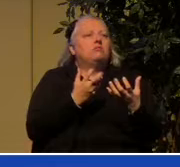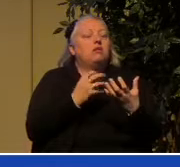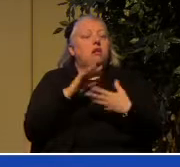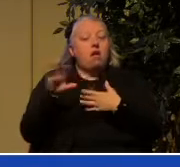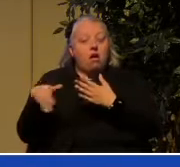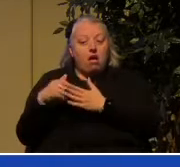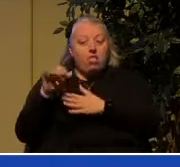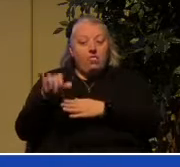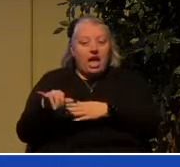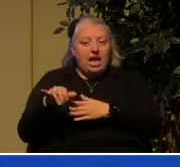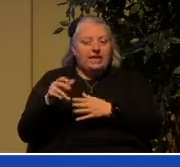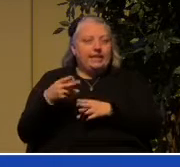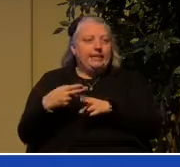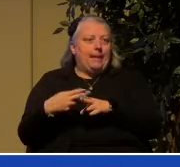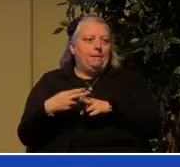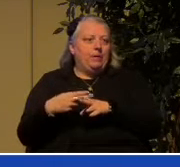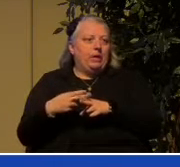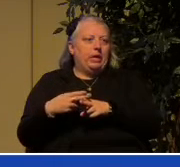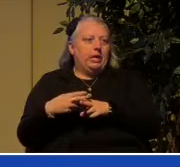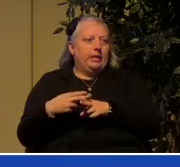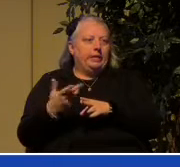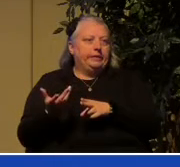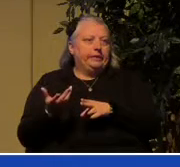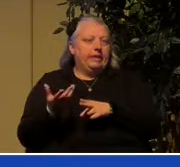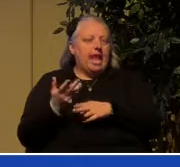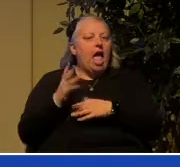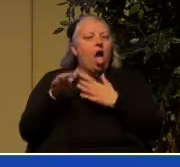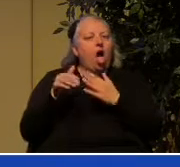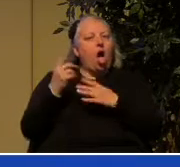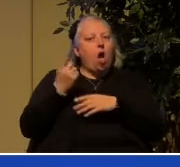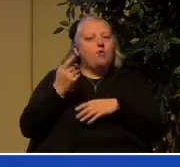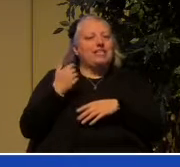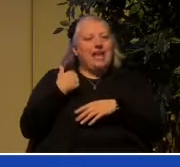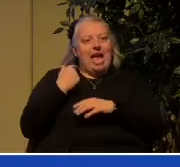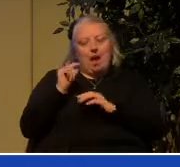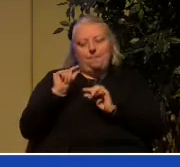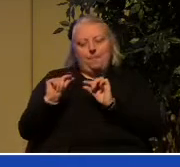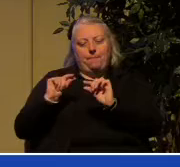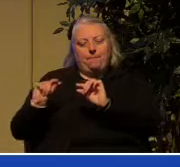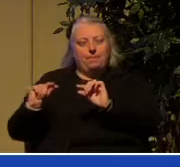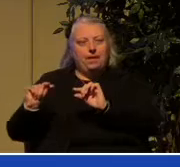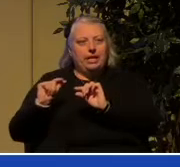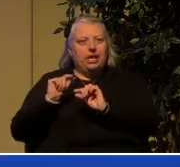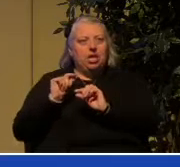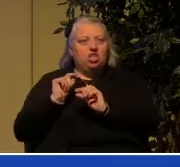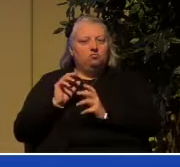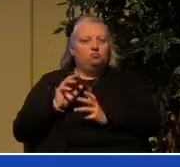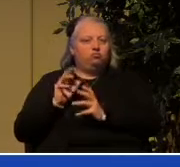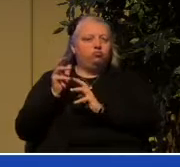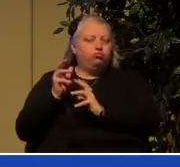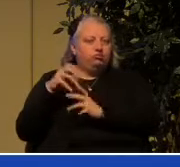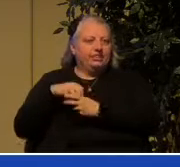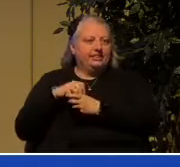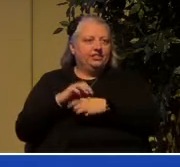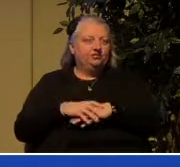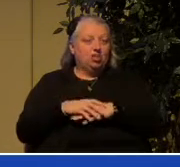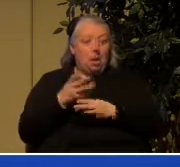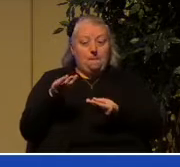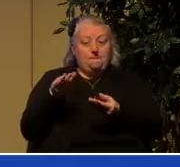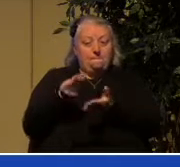it the seeds of corruption. Your money fades. Your car